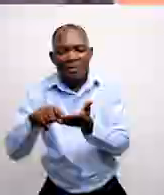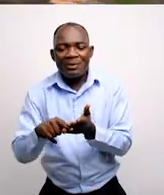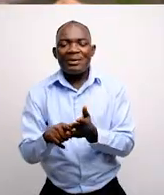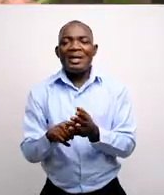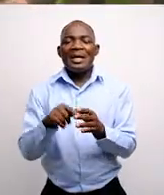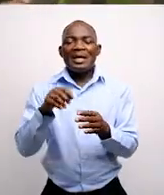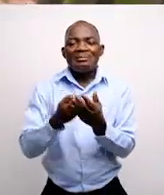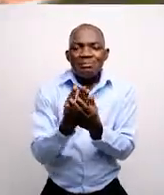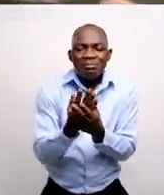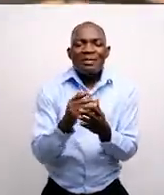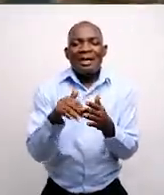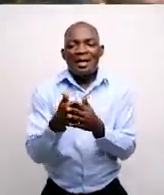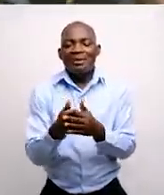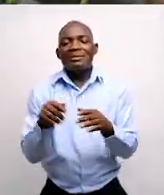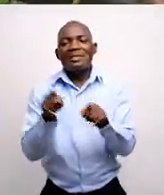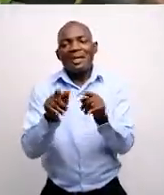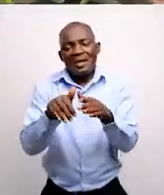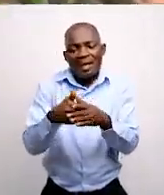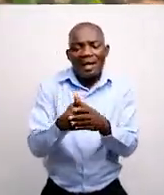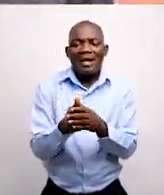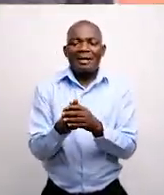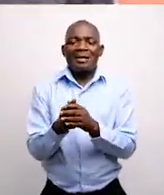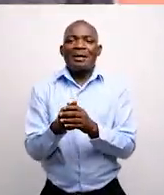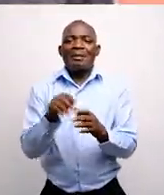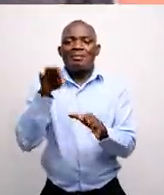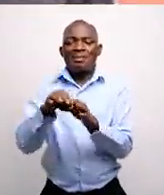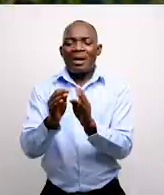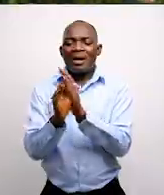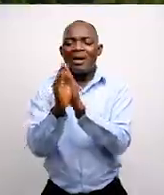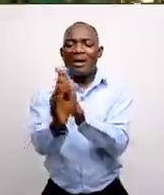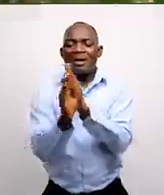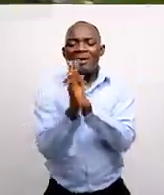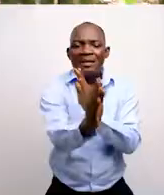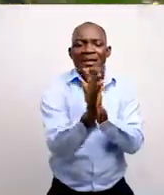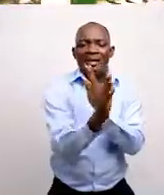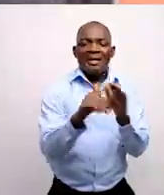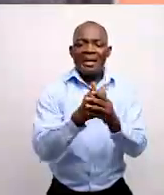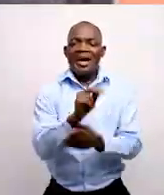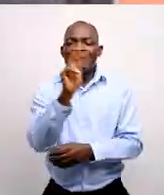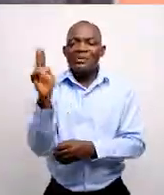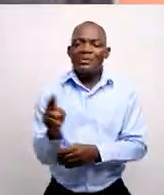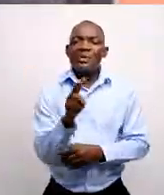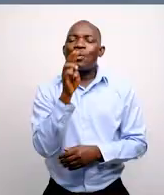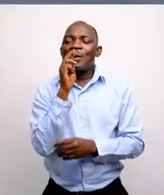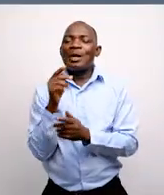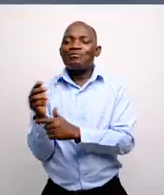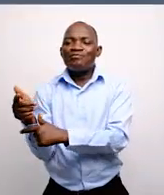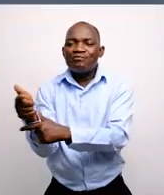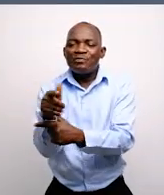germinated, planted, and then how they are in line, and how they apply